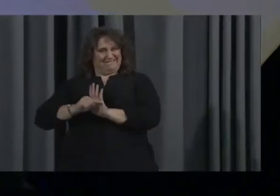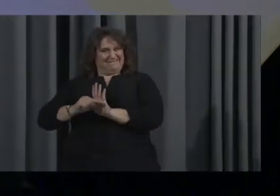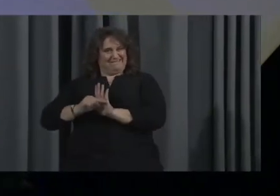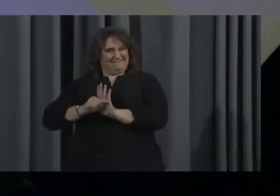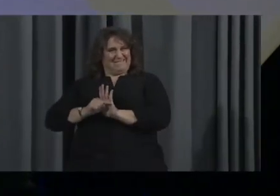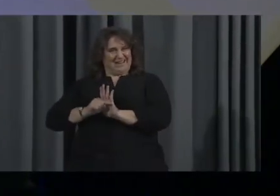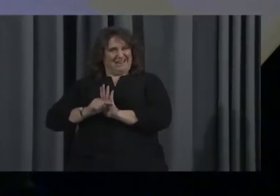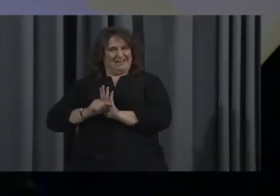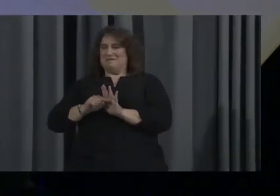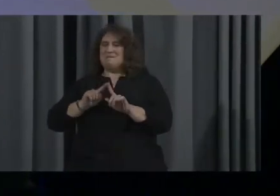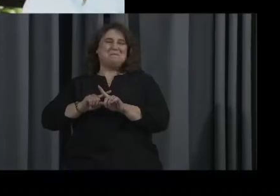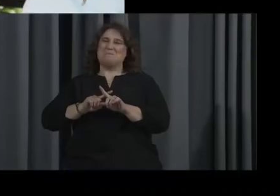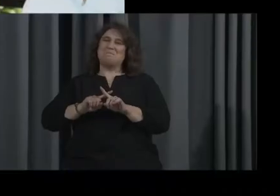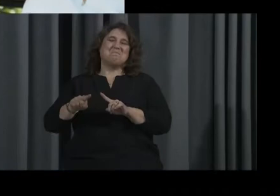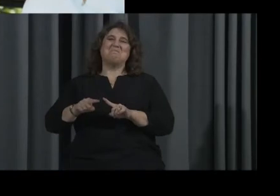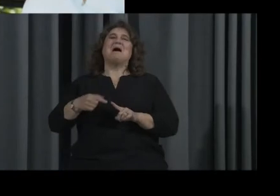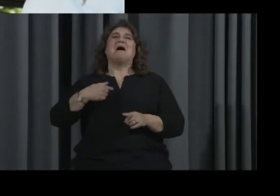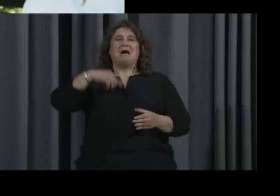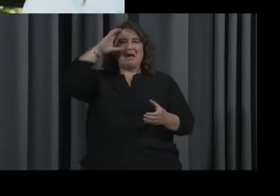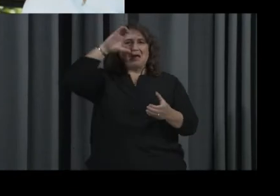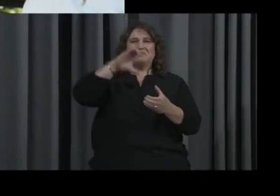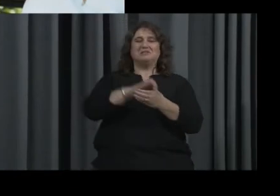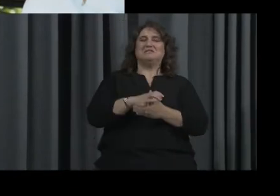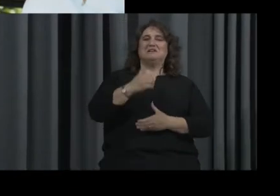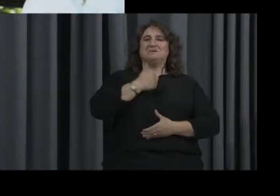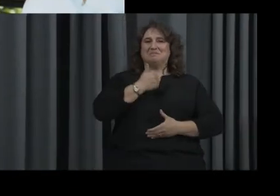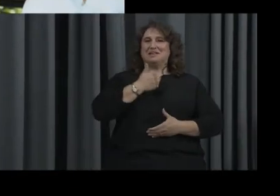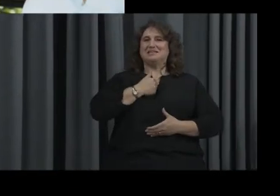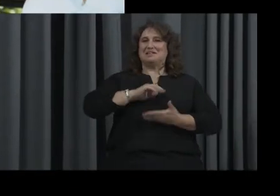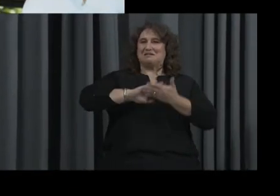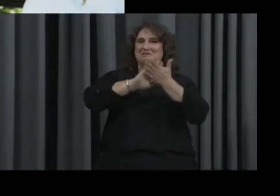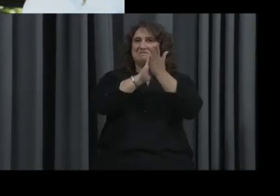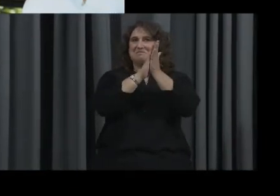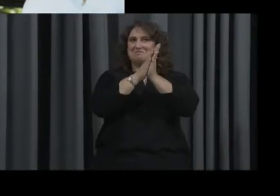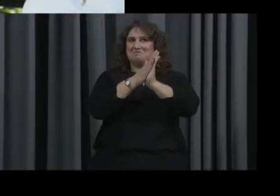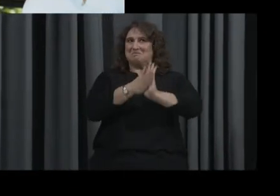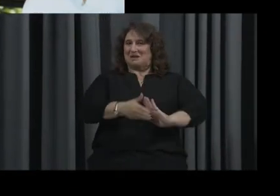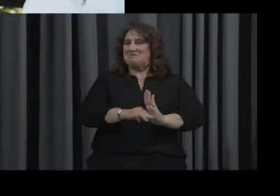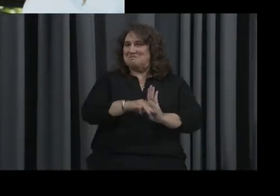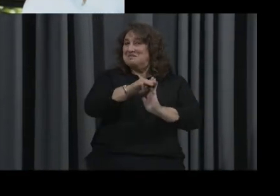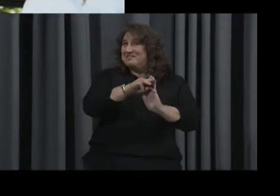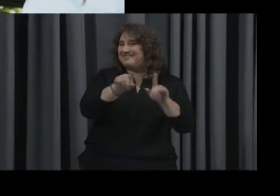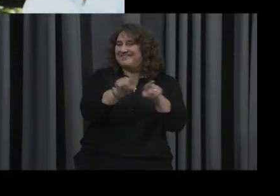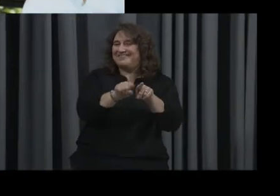just always like to think as I'm moving up there because, you know, I'm there.